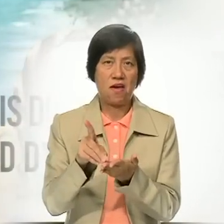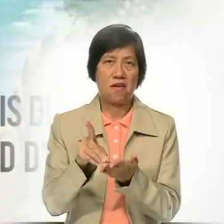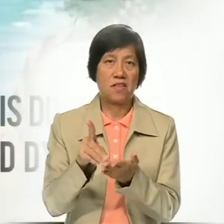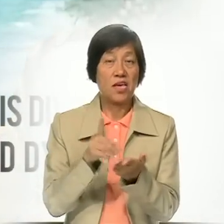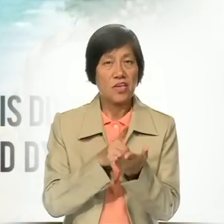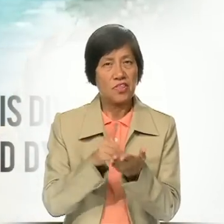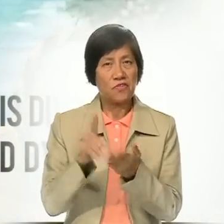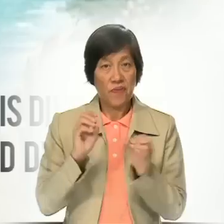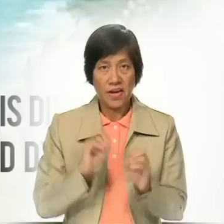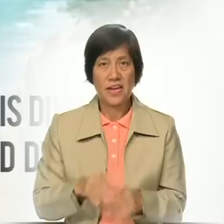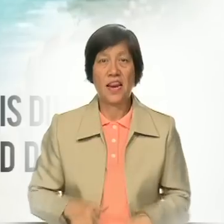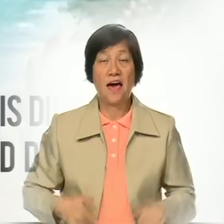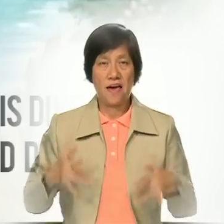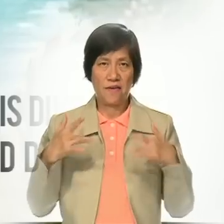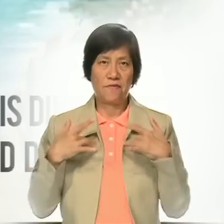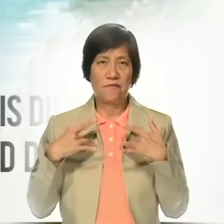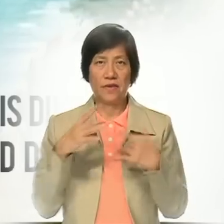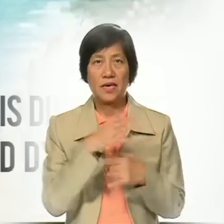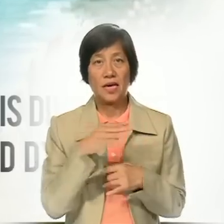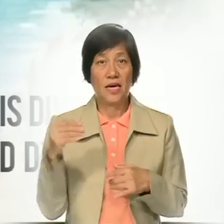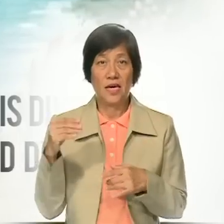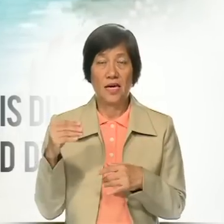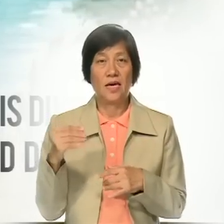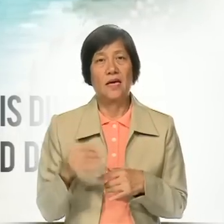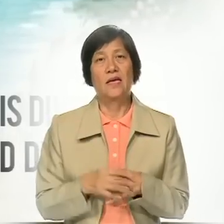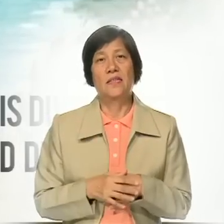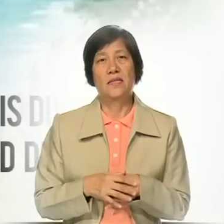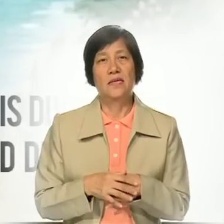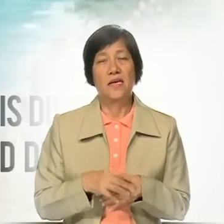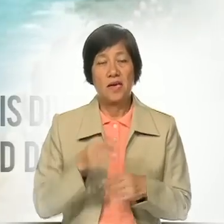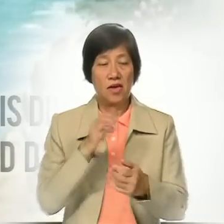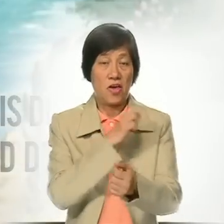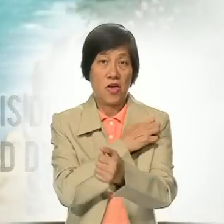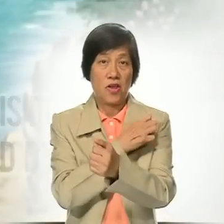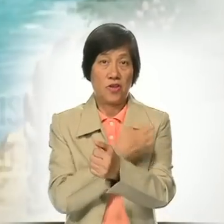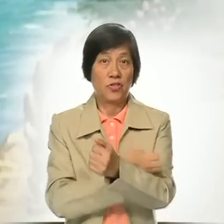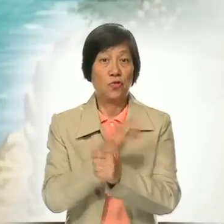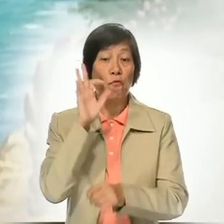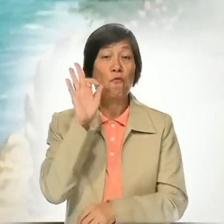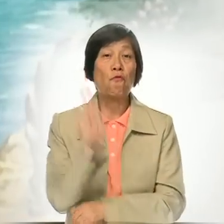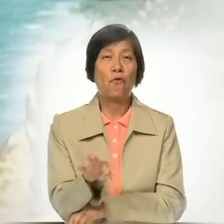divine life, and dynamism, energy, force.